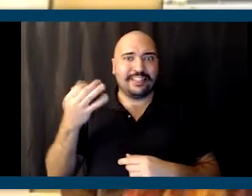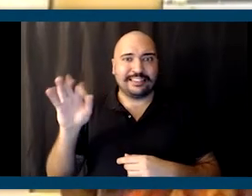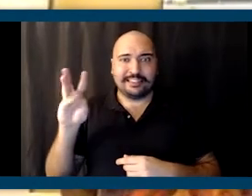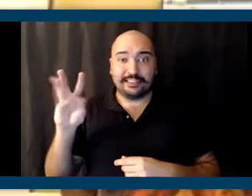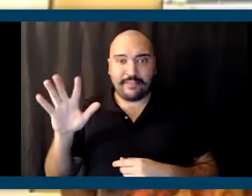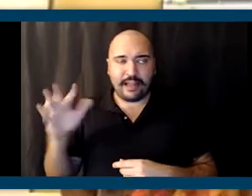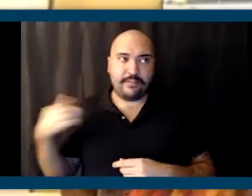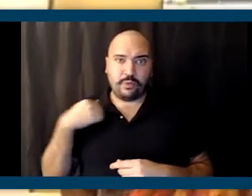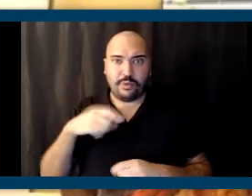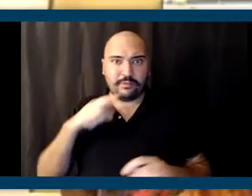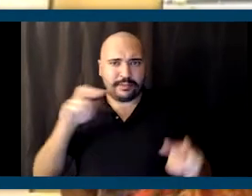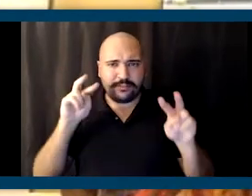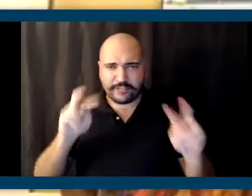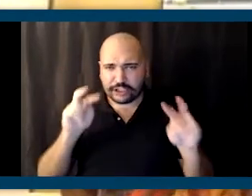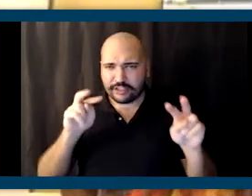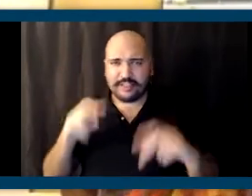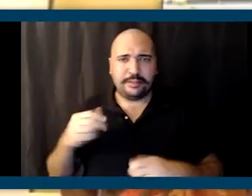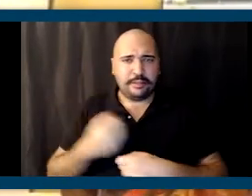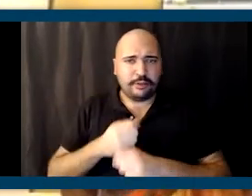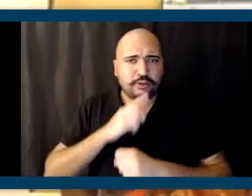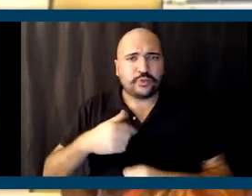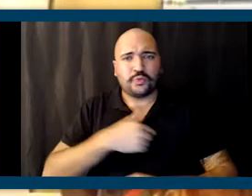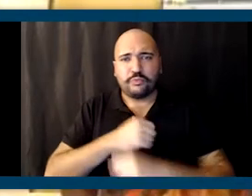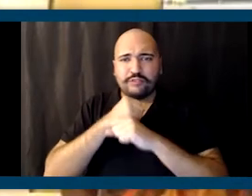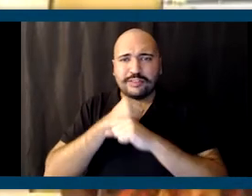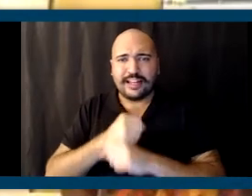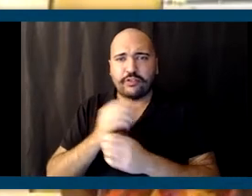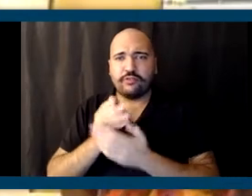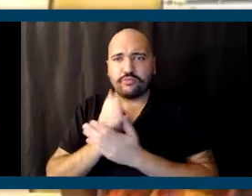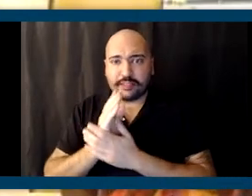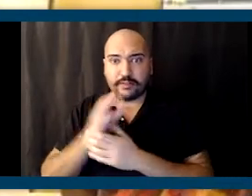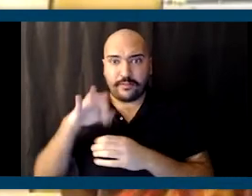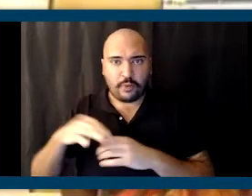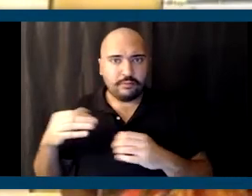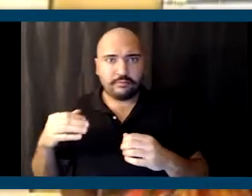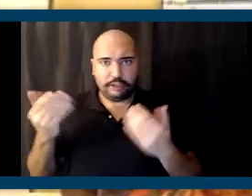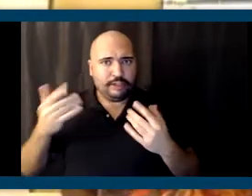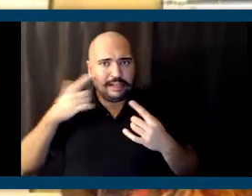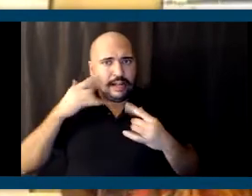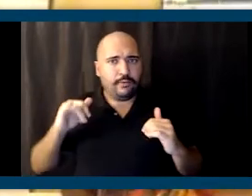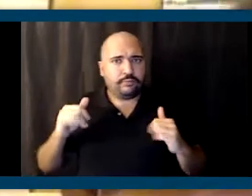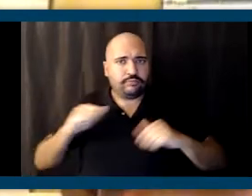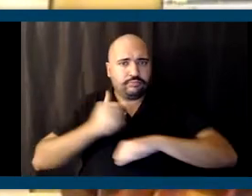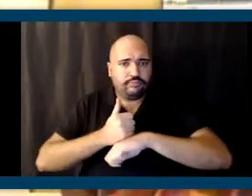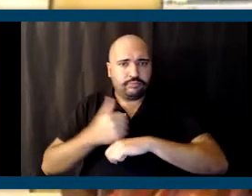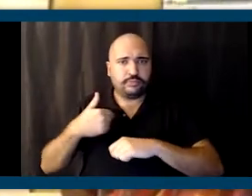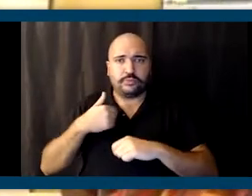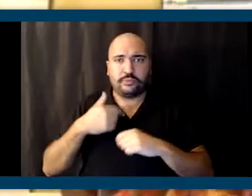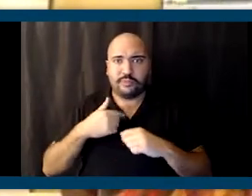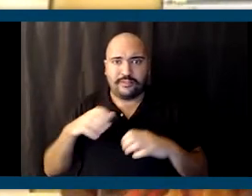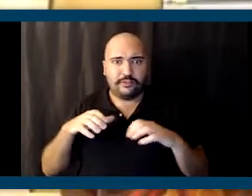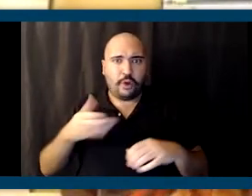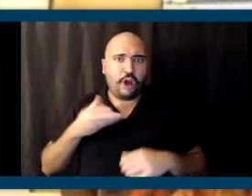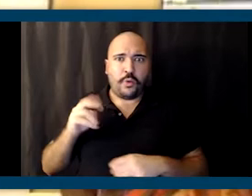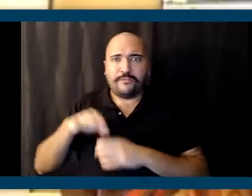vigilant about making sure that we protect the right of vote. First of all, here in California, we're talking about trying to do our own voting rights